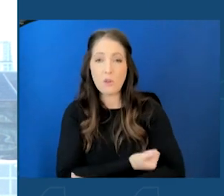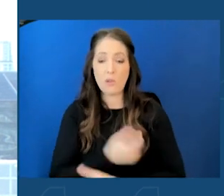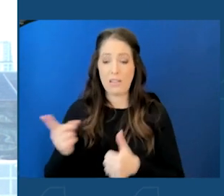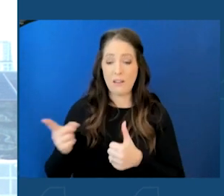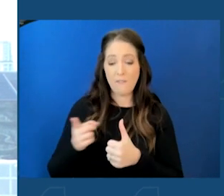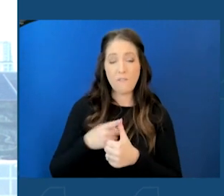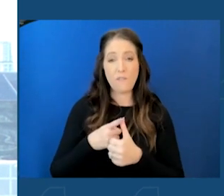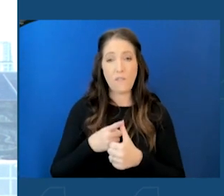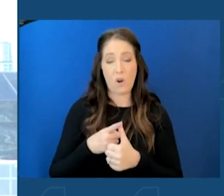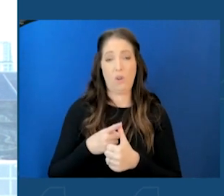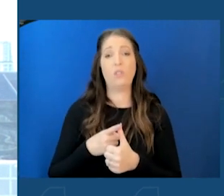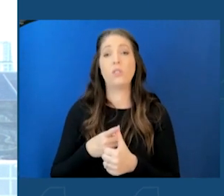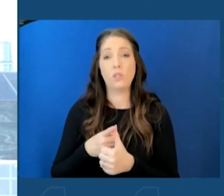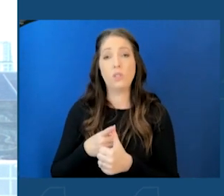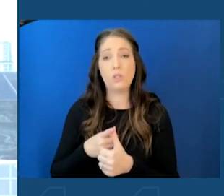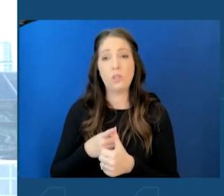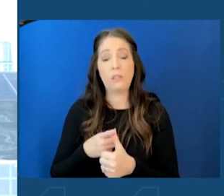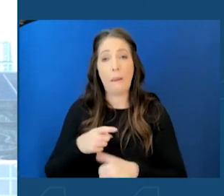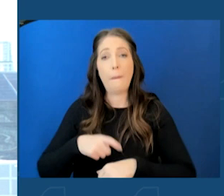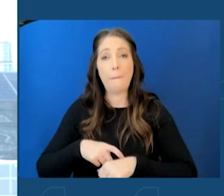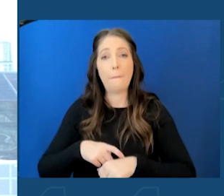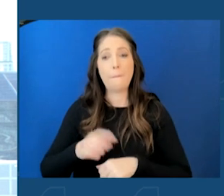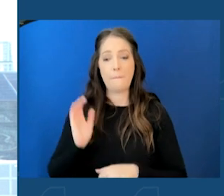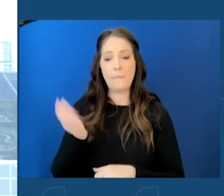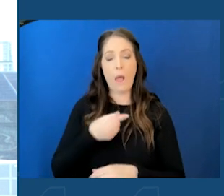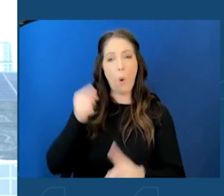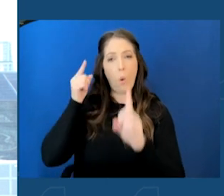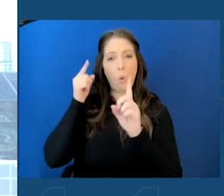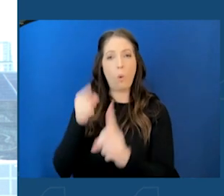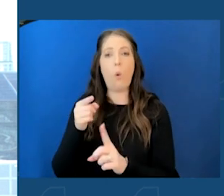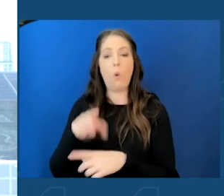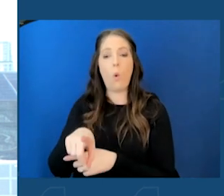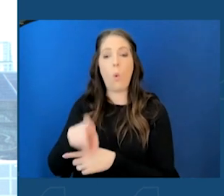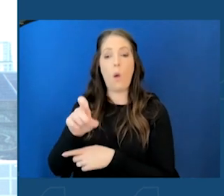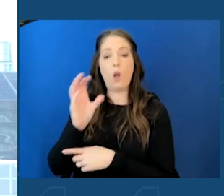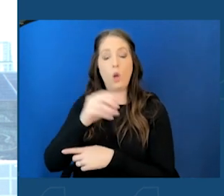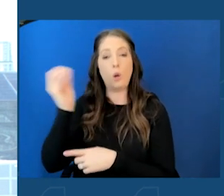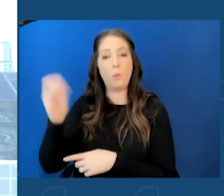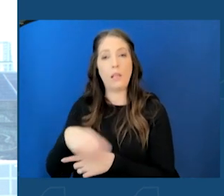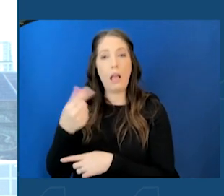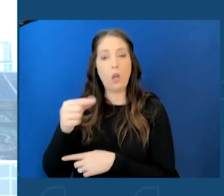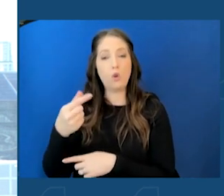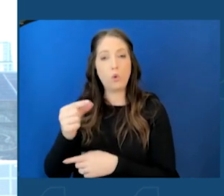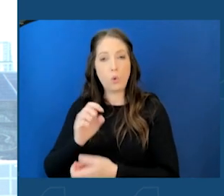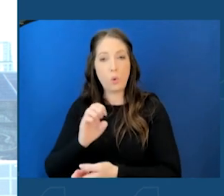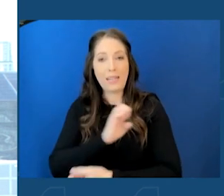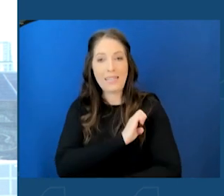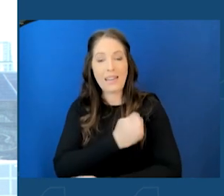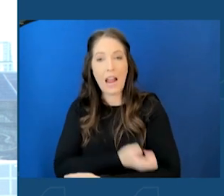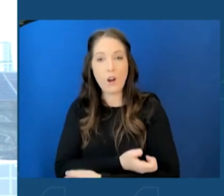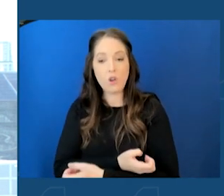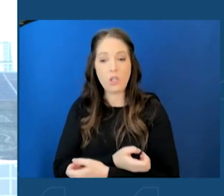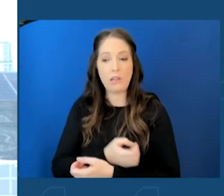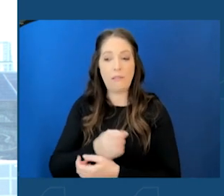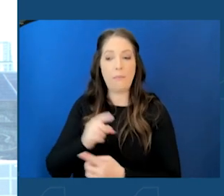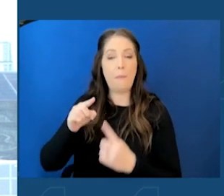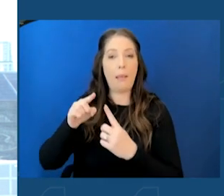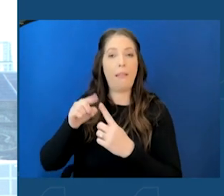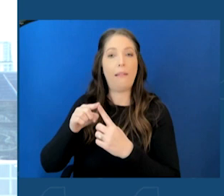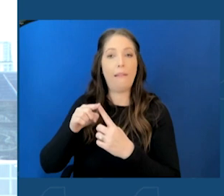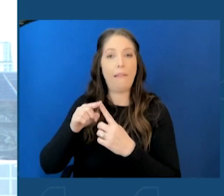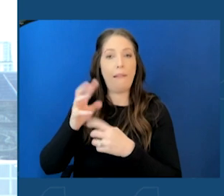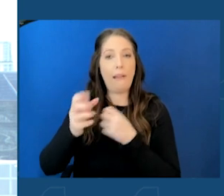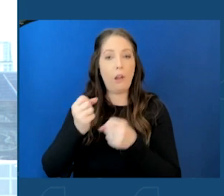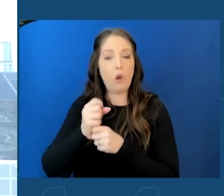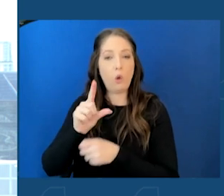set an achievable goal of a 100 percent green energy state economy by the year 2050. We are leaning hard,